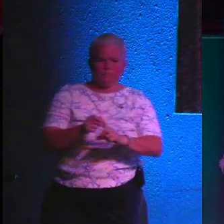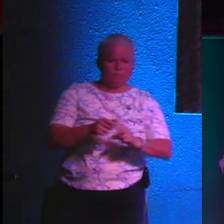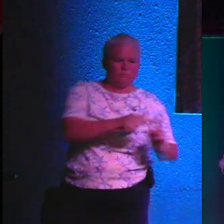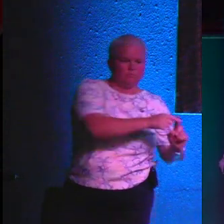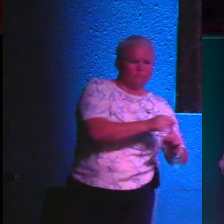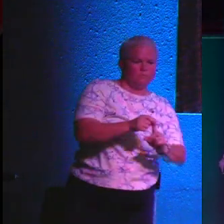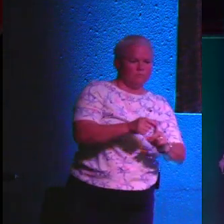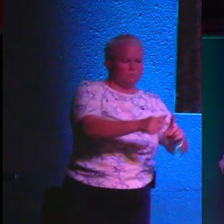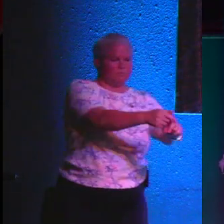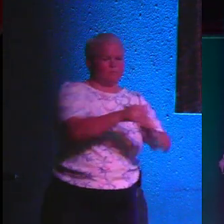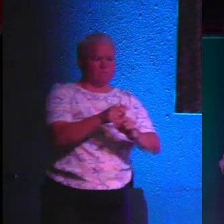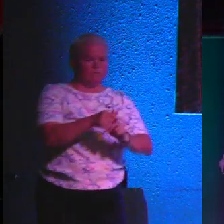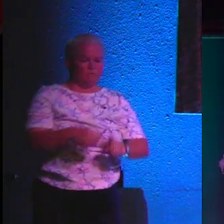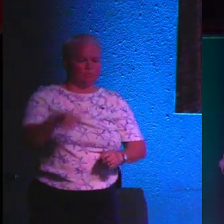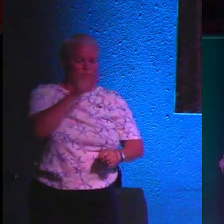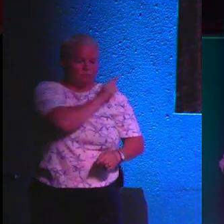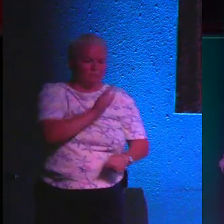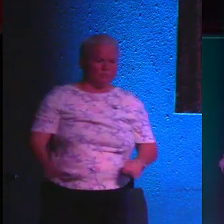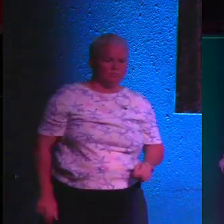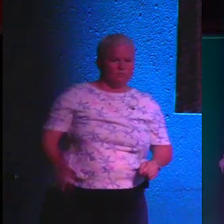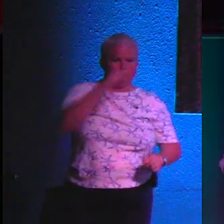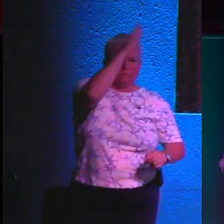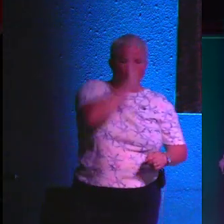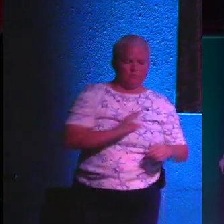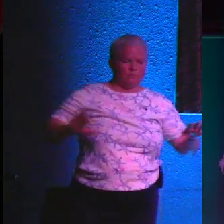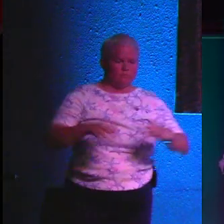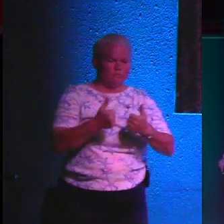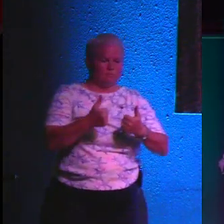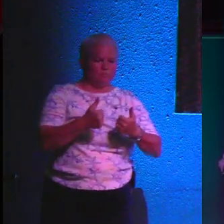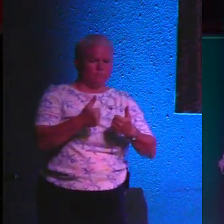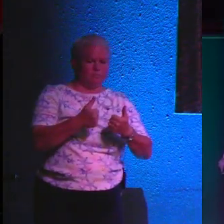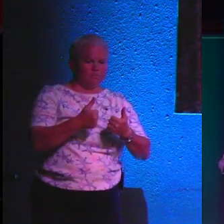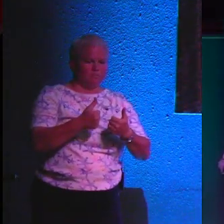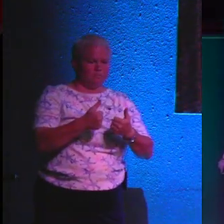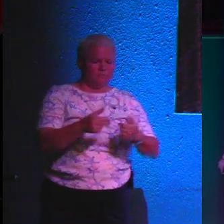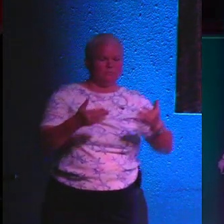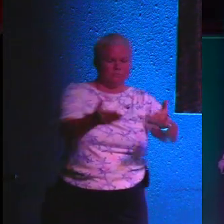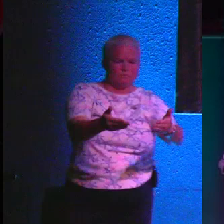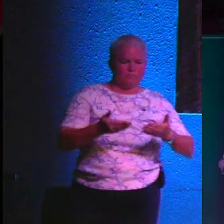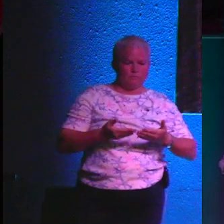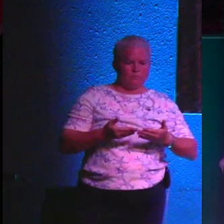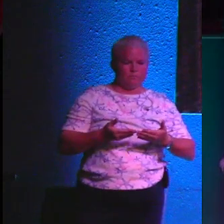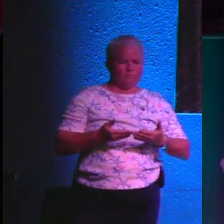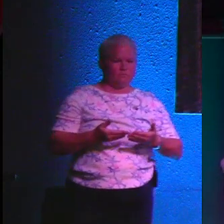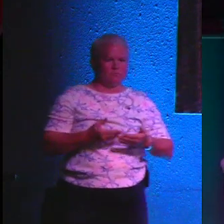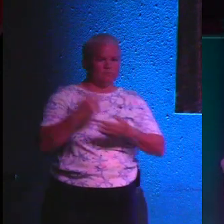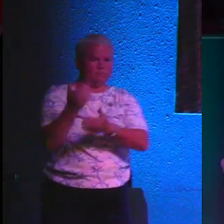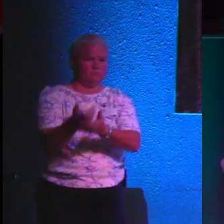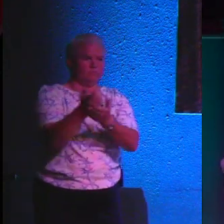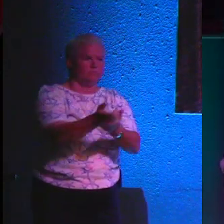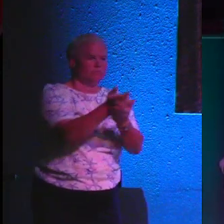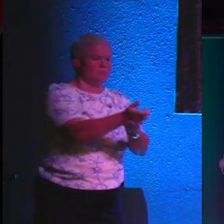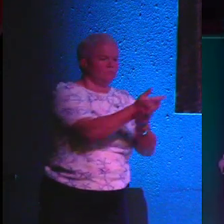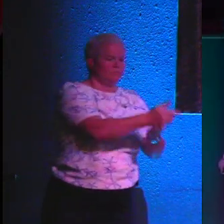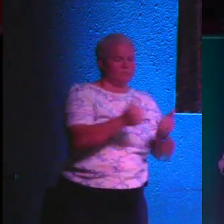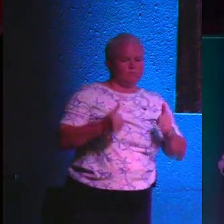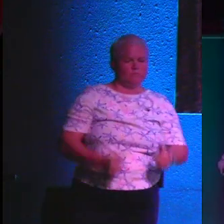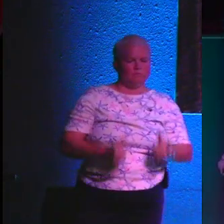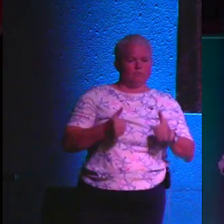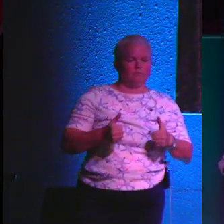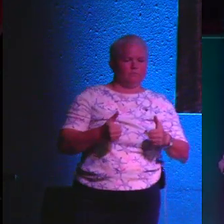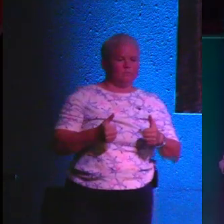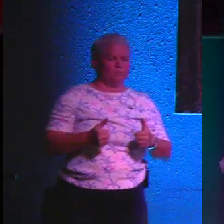spot to another. And Lord God, to challenge us and to convict us. And Lord God, we welcome that within each one of our